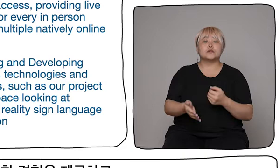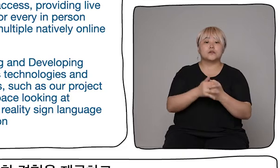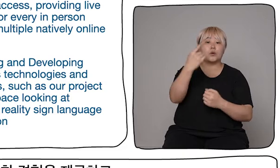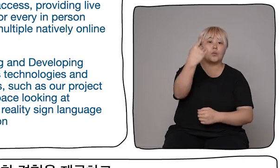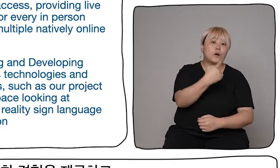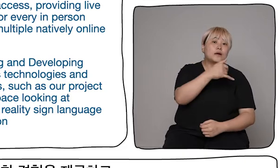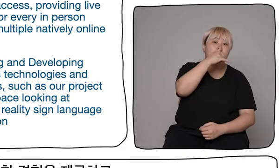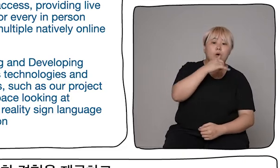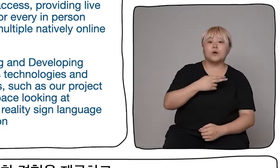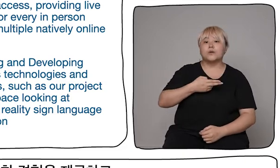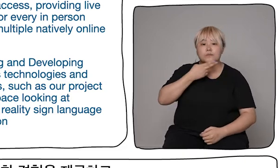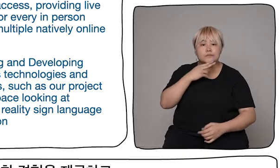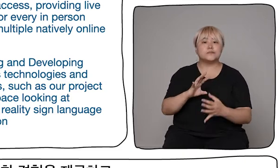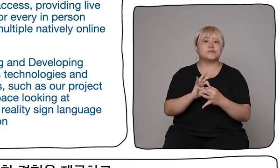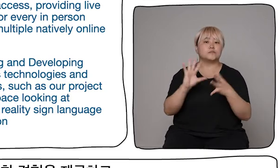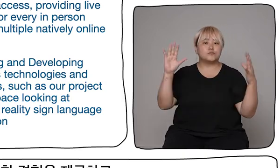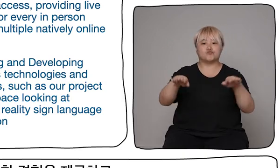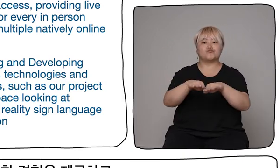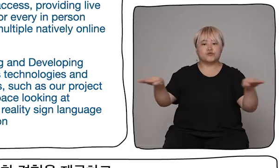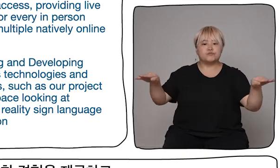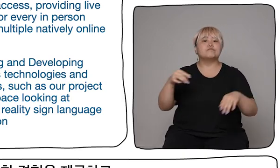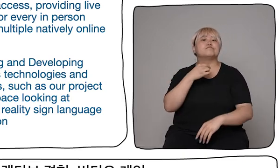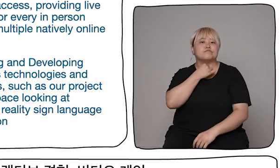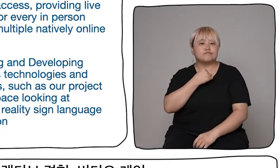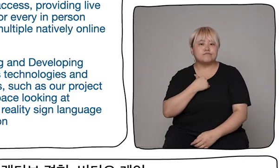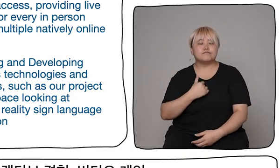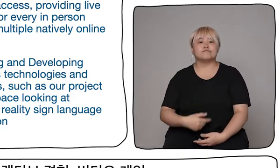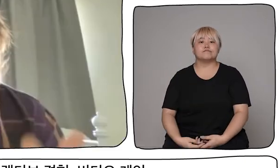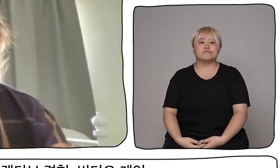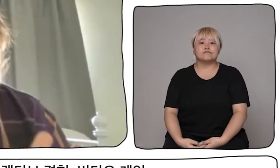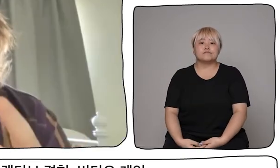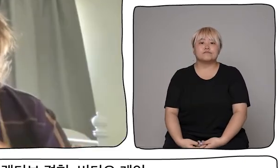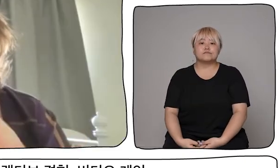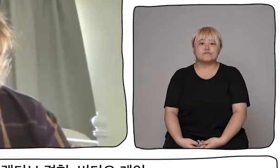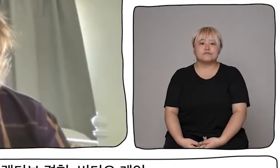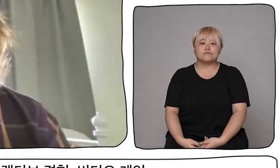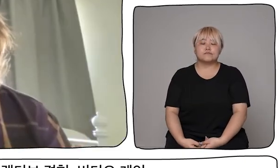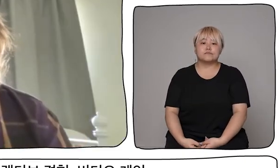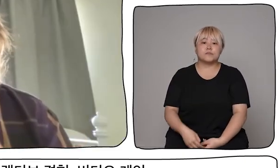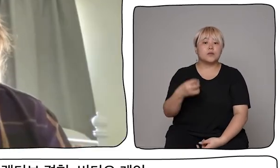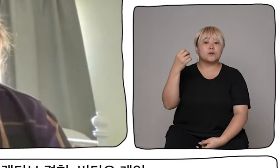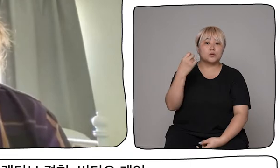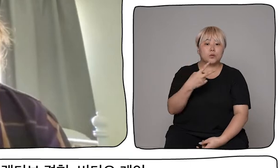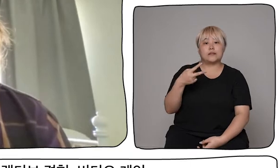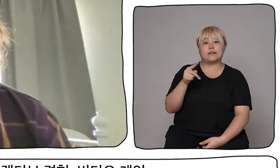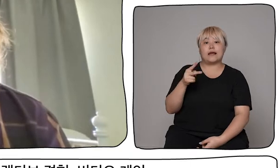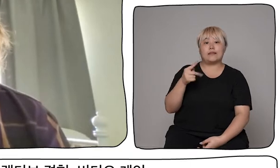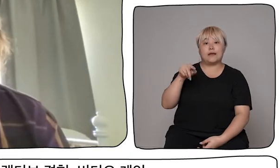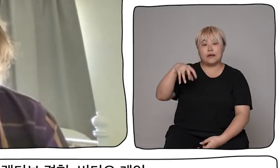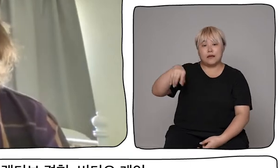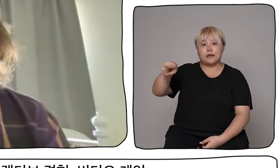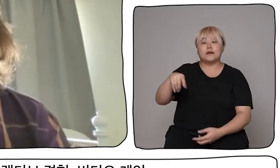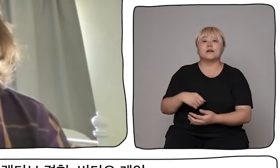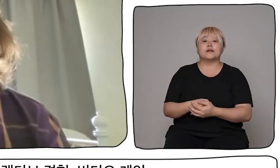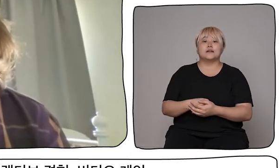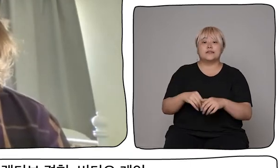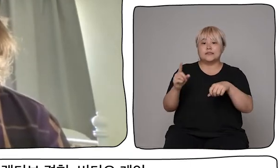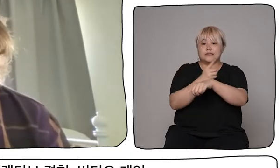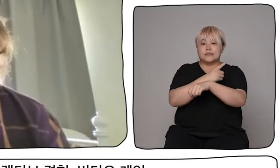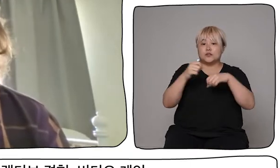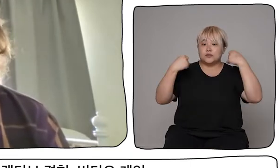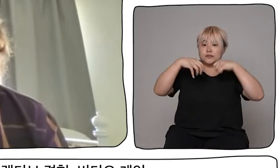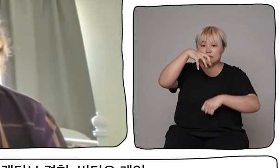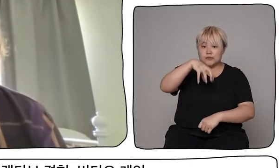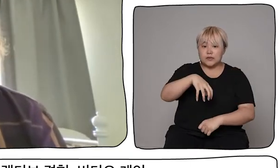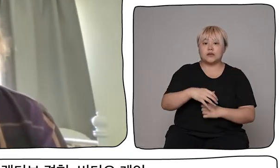in-person audience and the online audience for that event. We will also create multiple natively online events too, digital